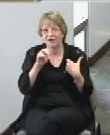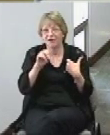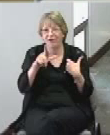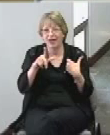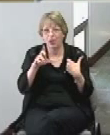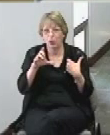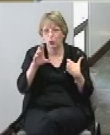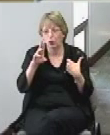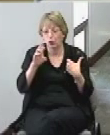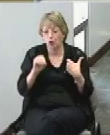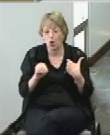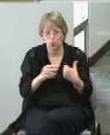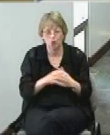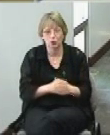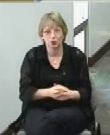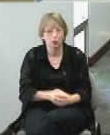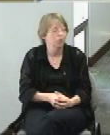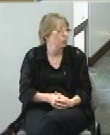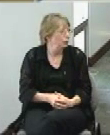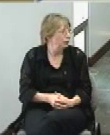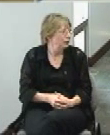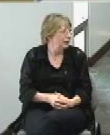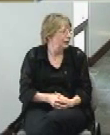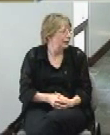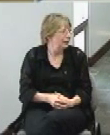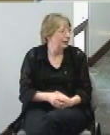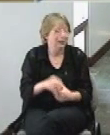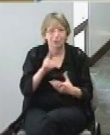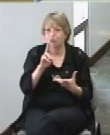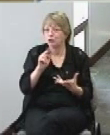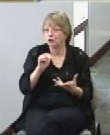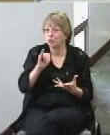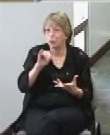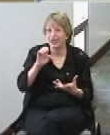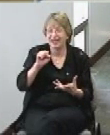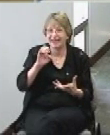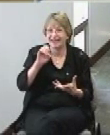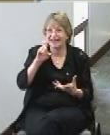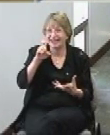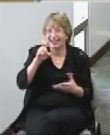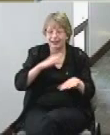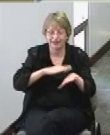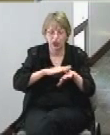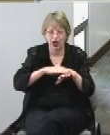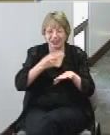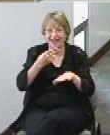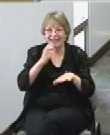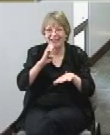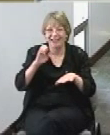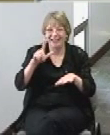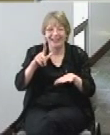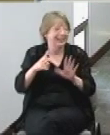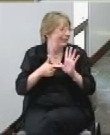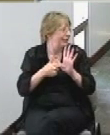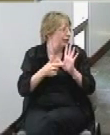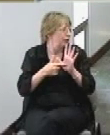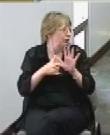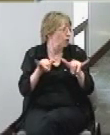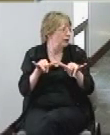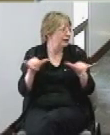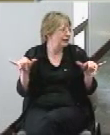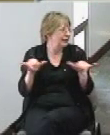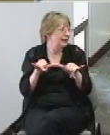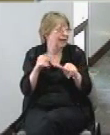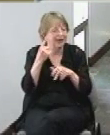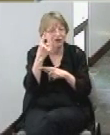they're they're unisex on the on the heel it shows what the size is for